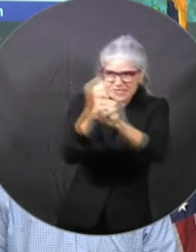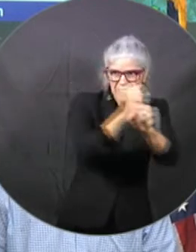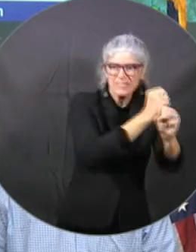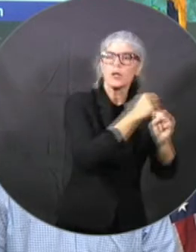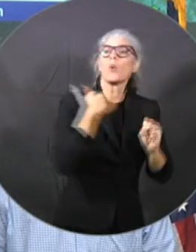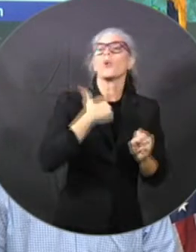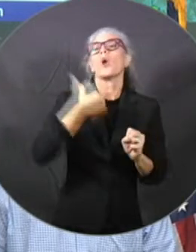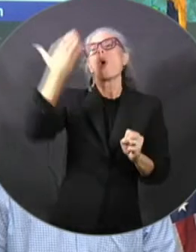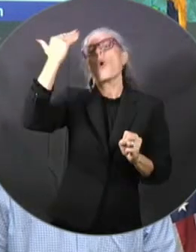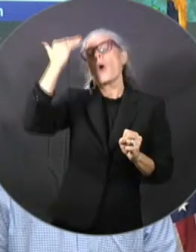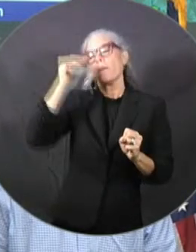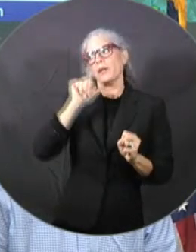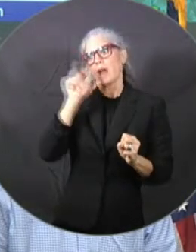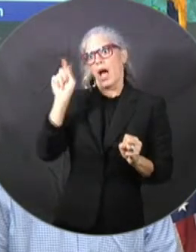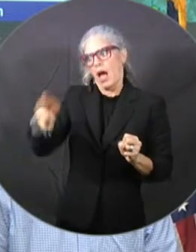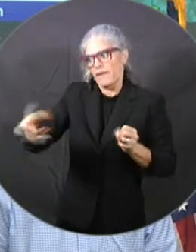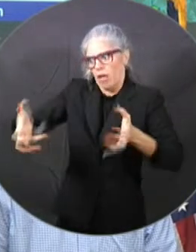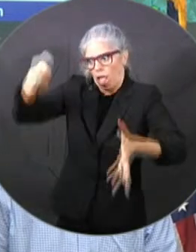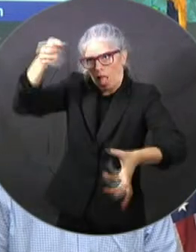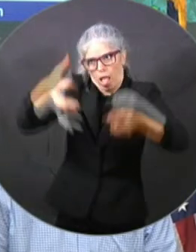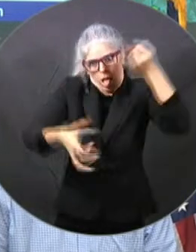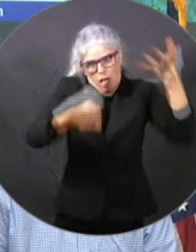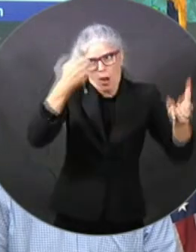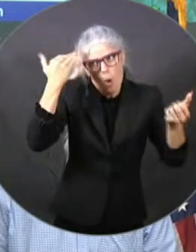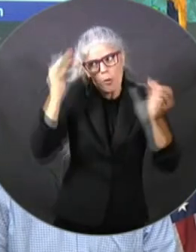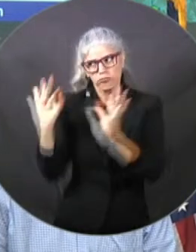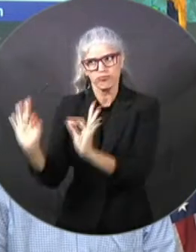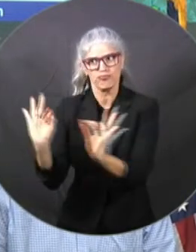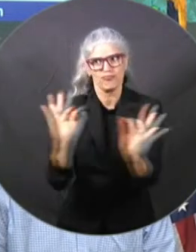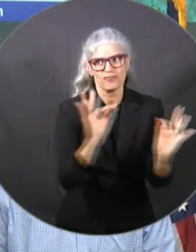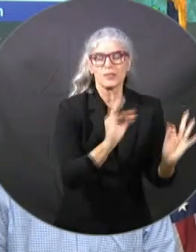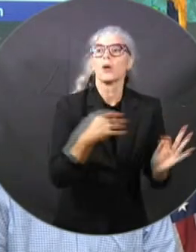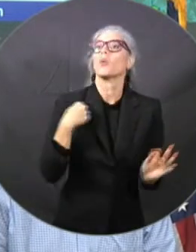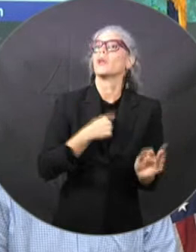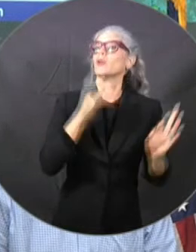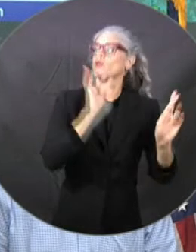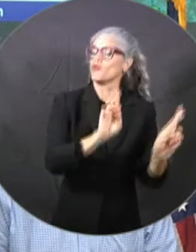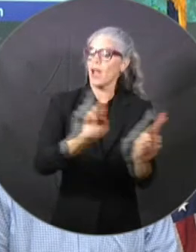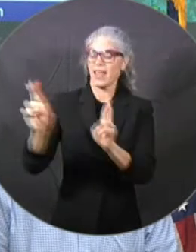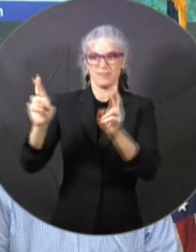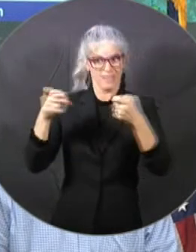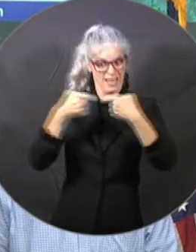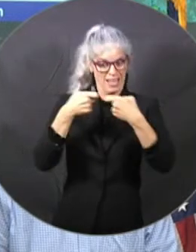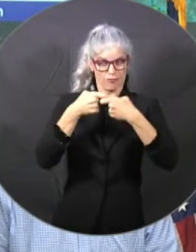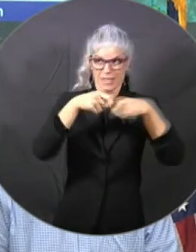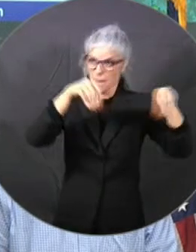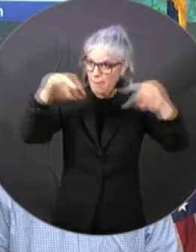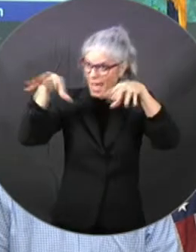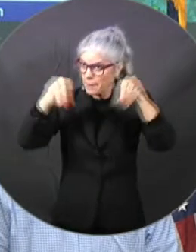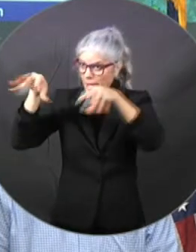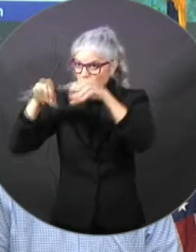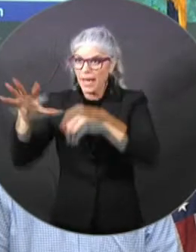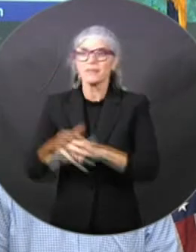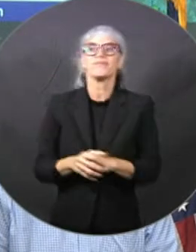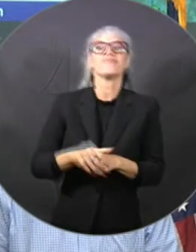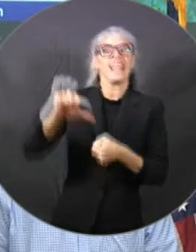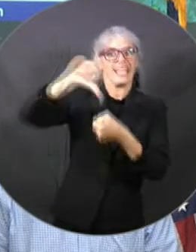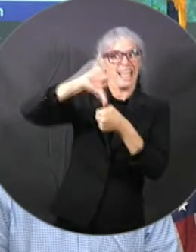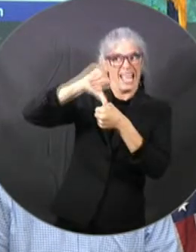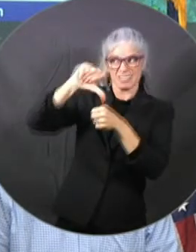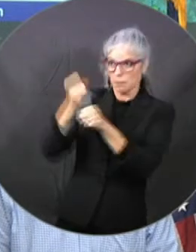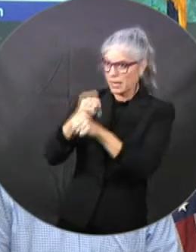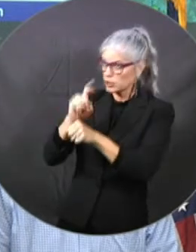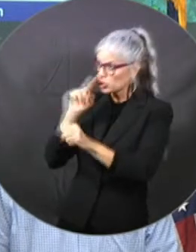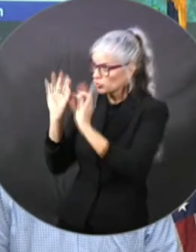ready to work on the power restoration. We will be ready to work on the on the fuel restoration as soon as the storm passes. But now's the time to take